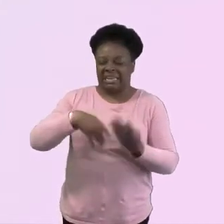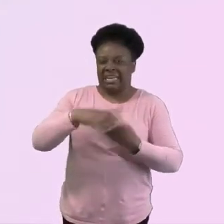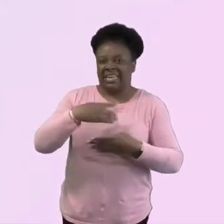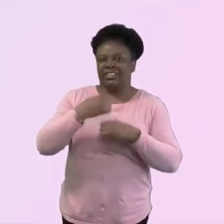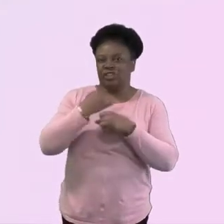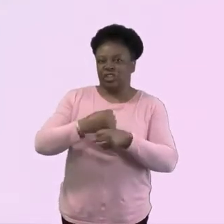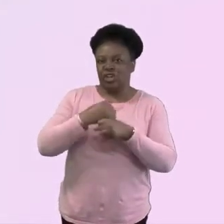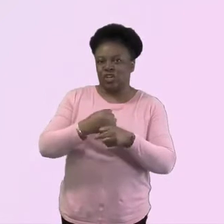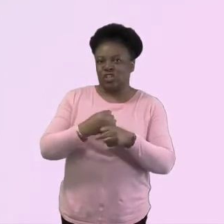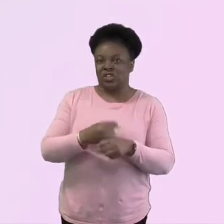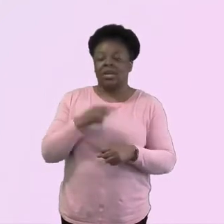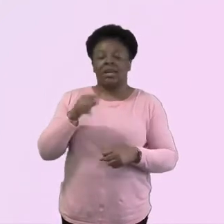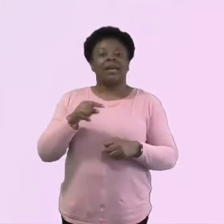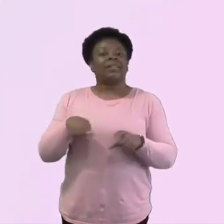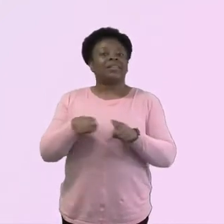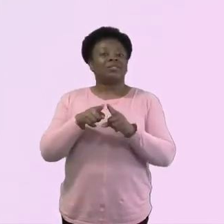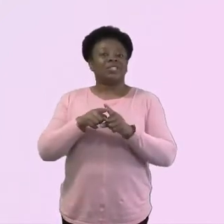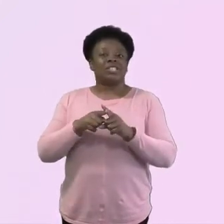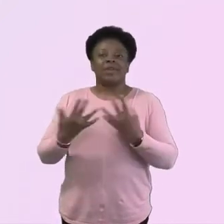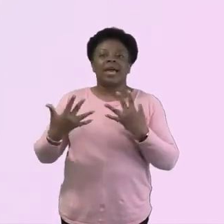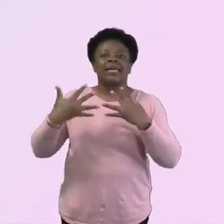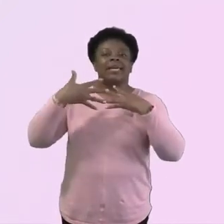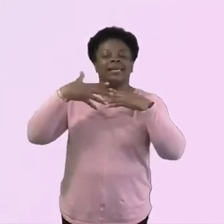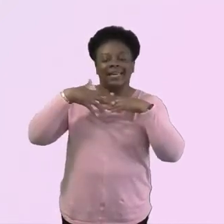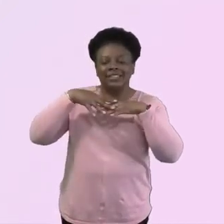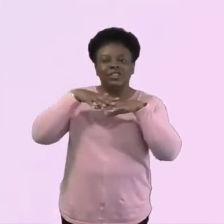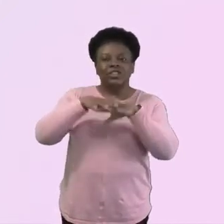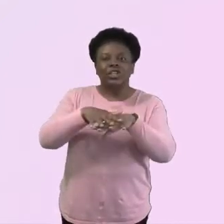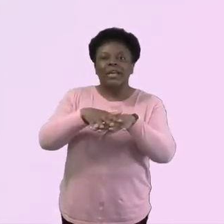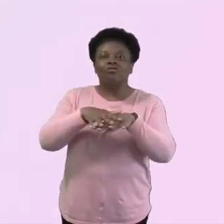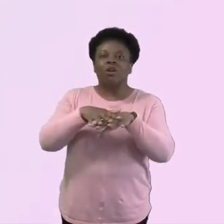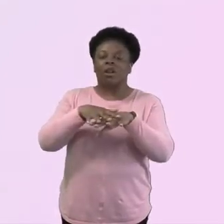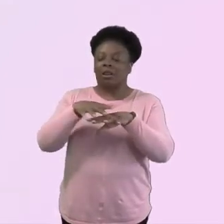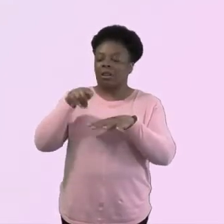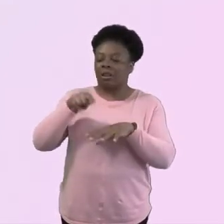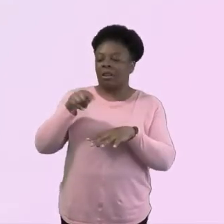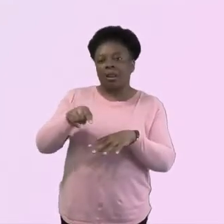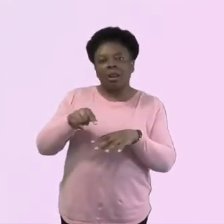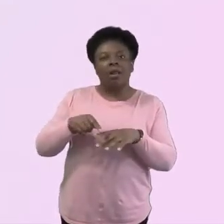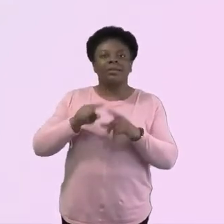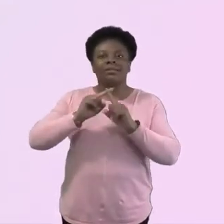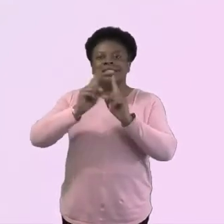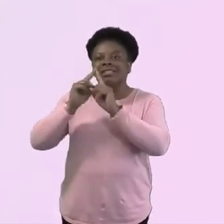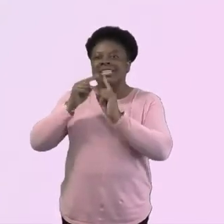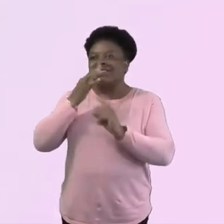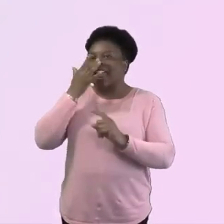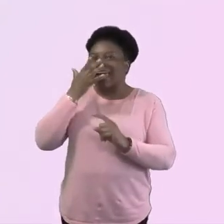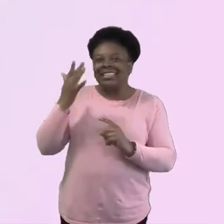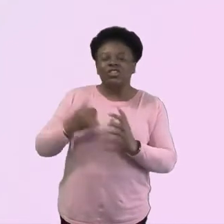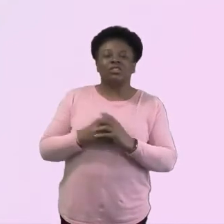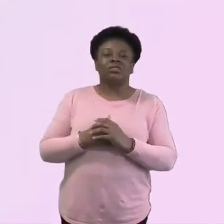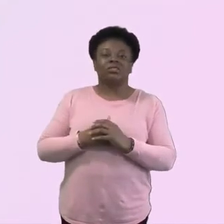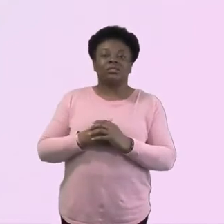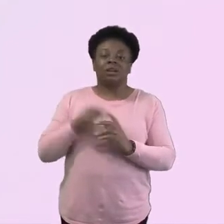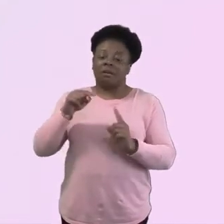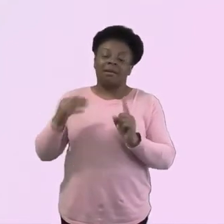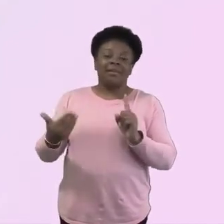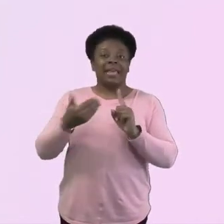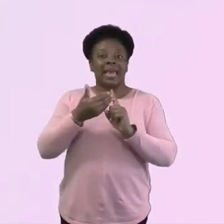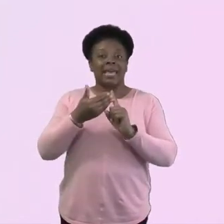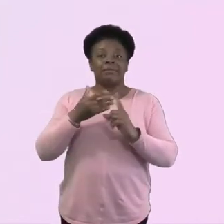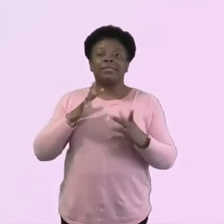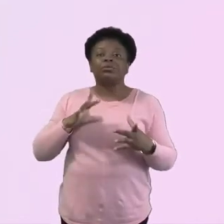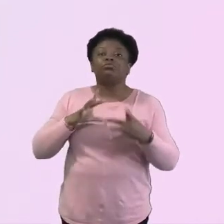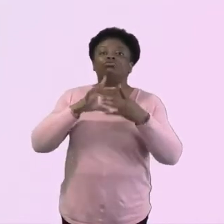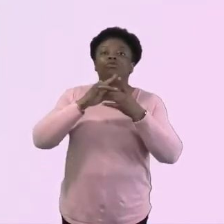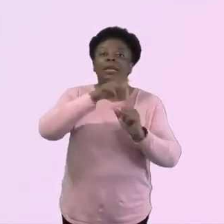is an intergenerational, missional way of being church. And it really is aimed at reaching those who don't already come to